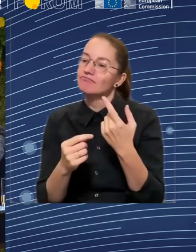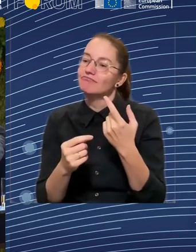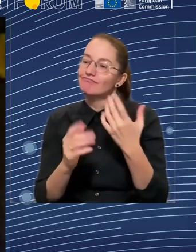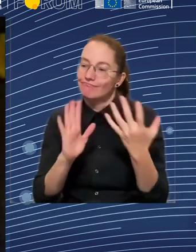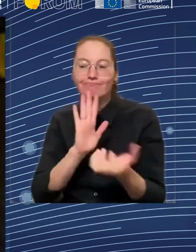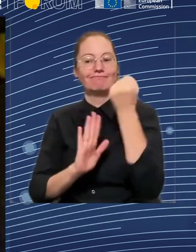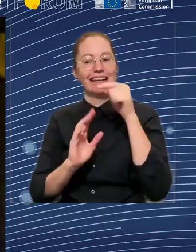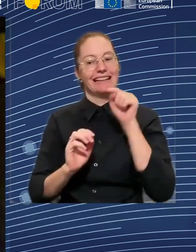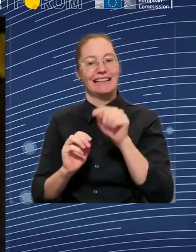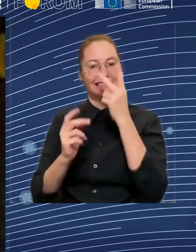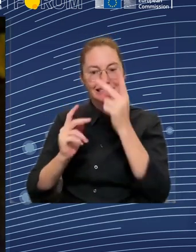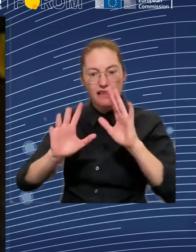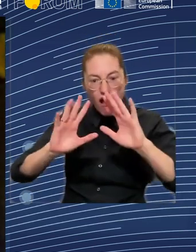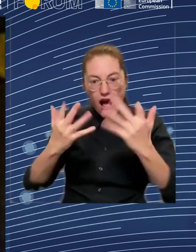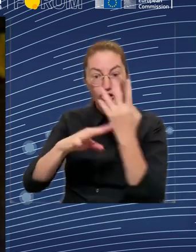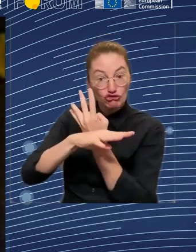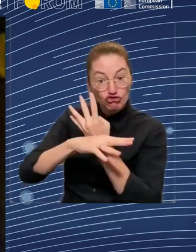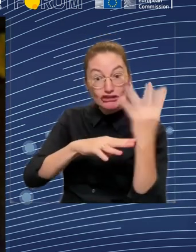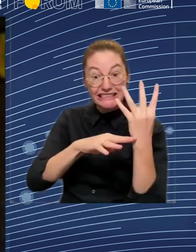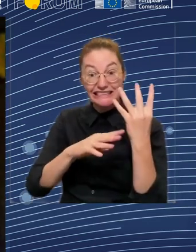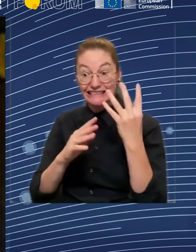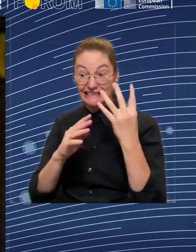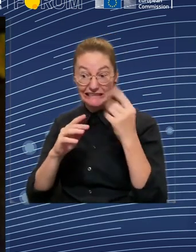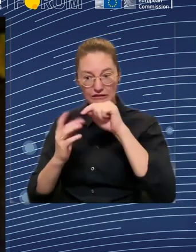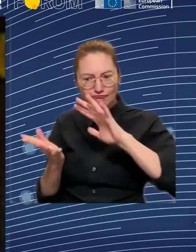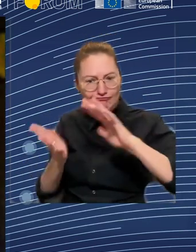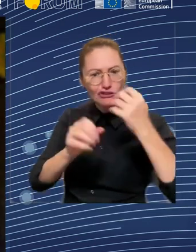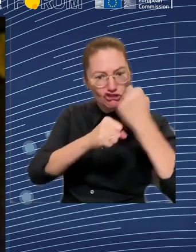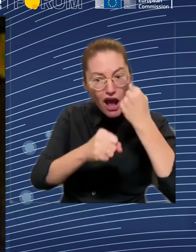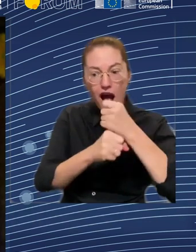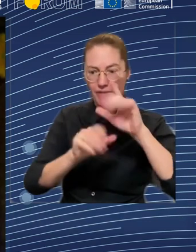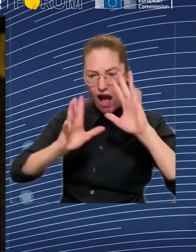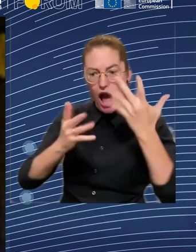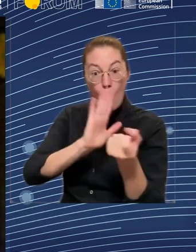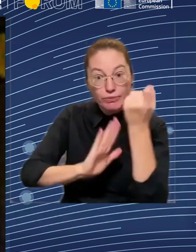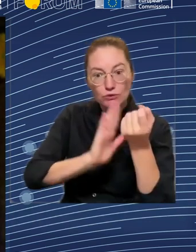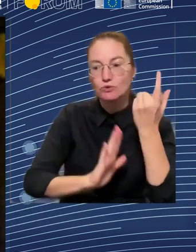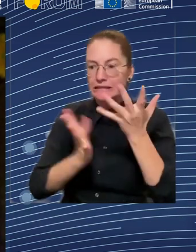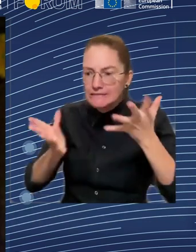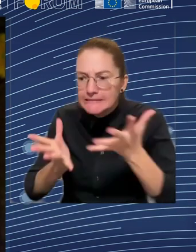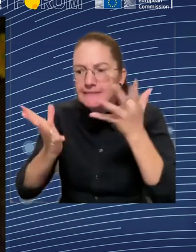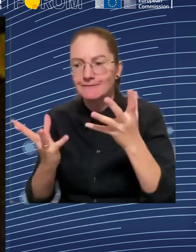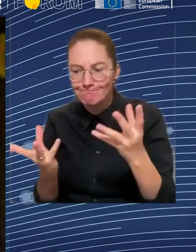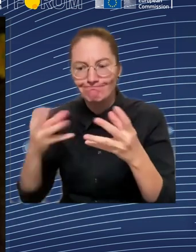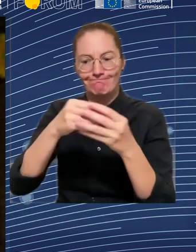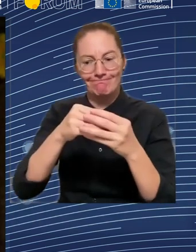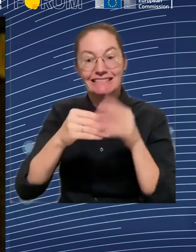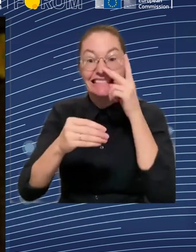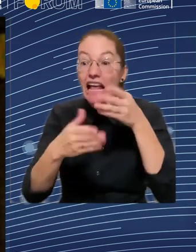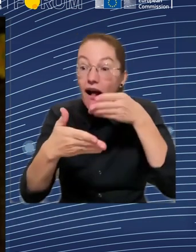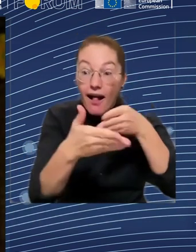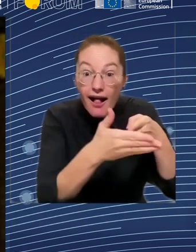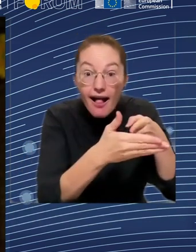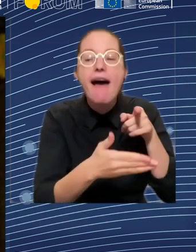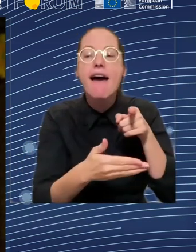initiatives, we have to be supported by proper set of tools that will